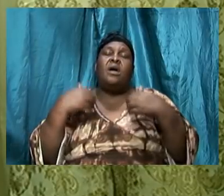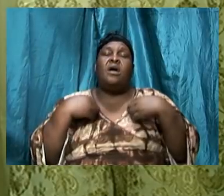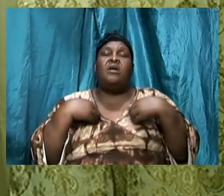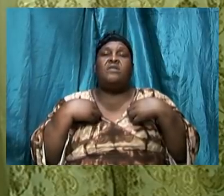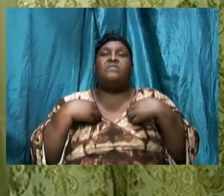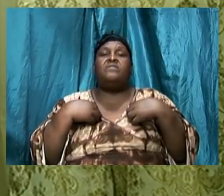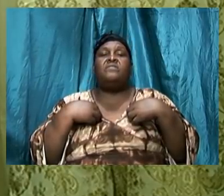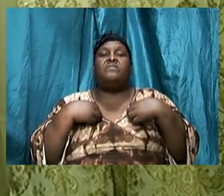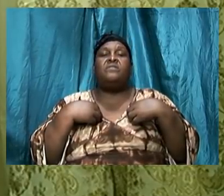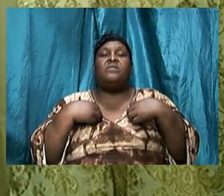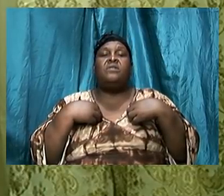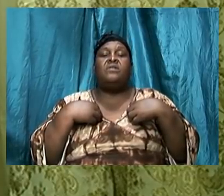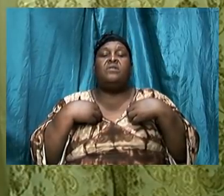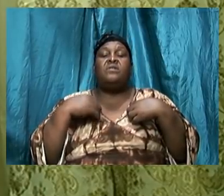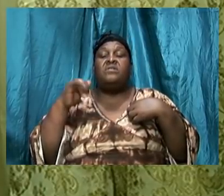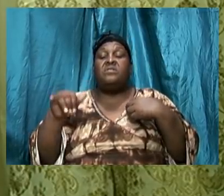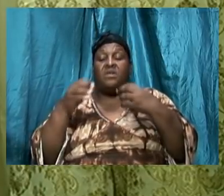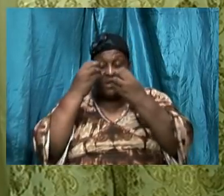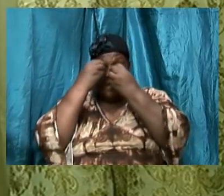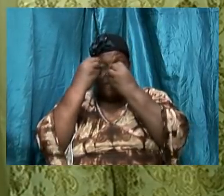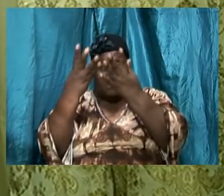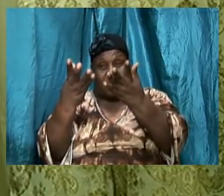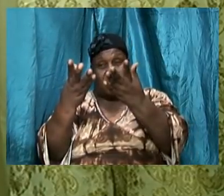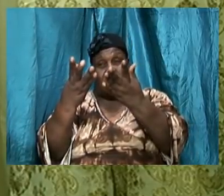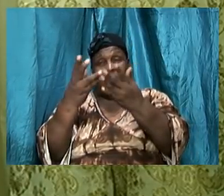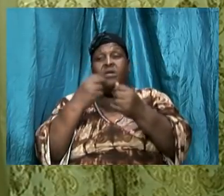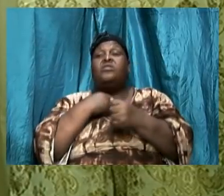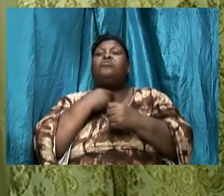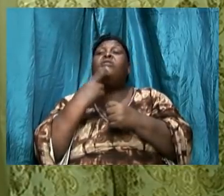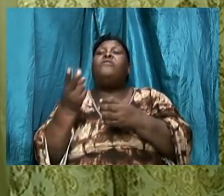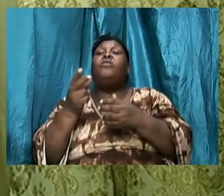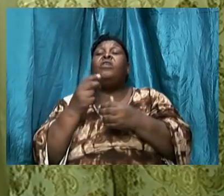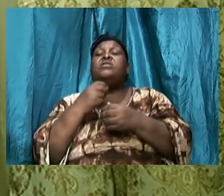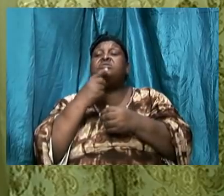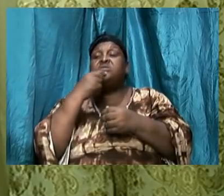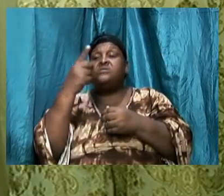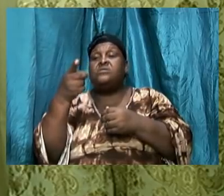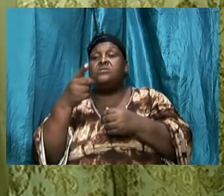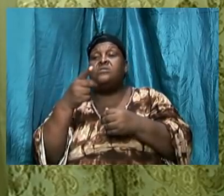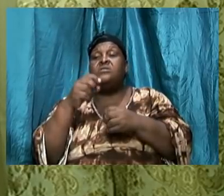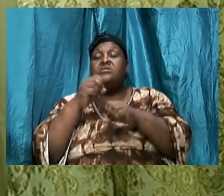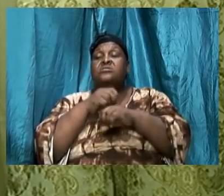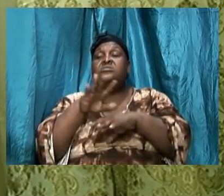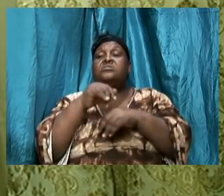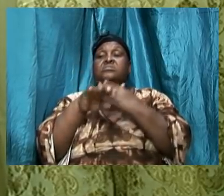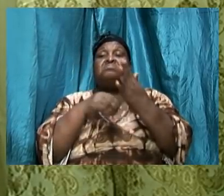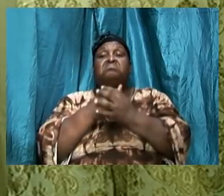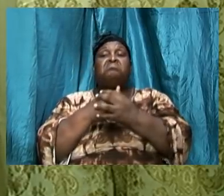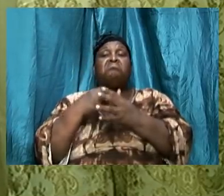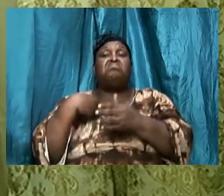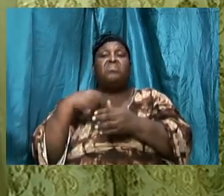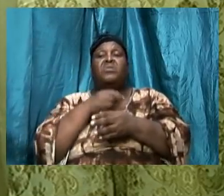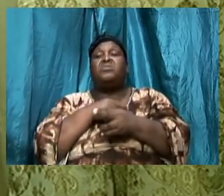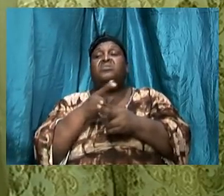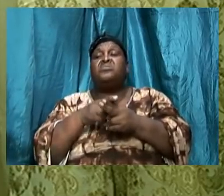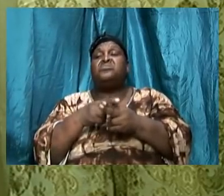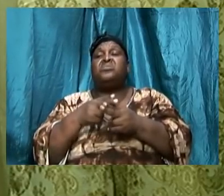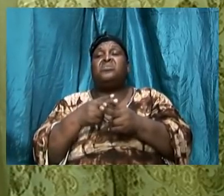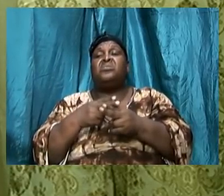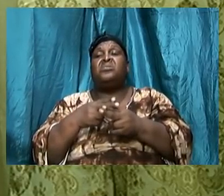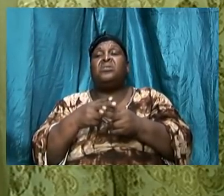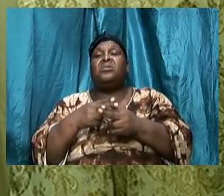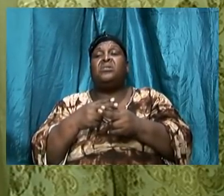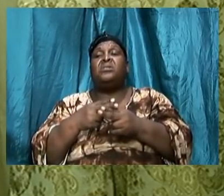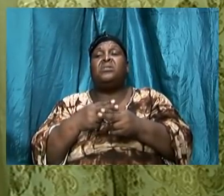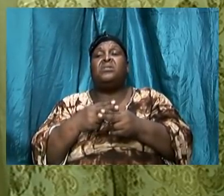that information through a voice note sent to all of us very shortly I just need to get a